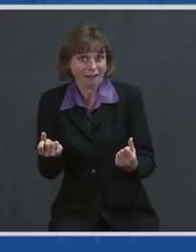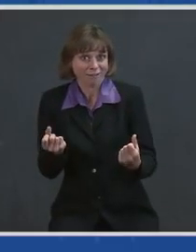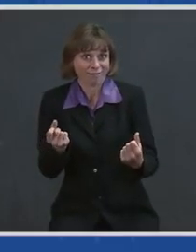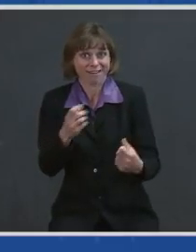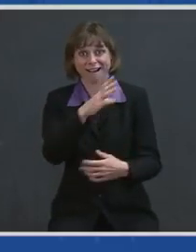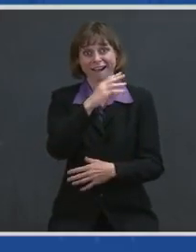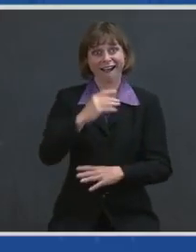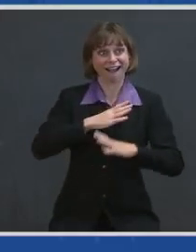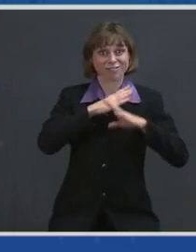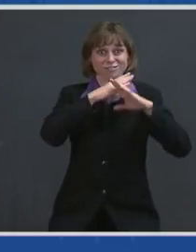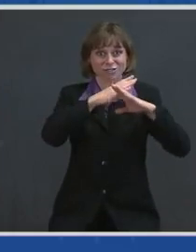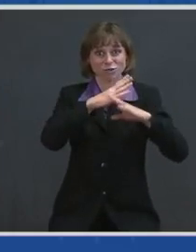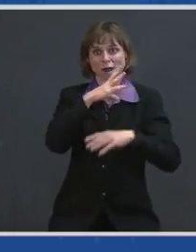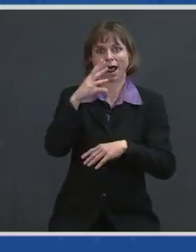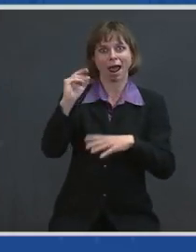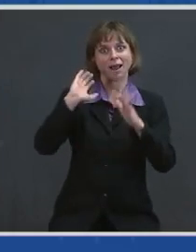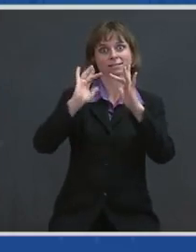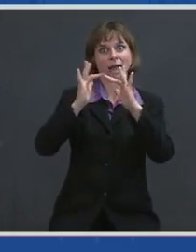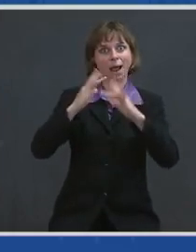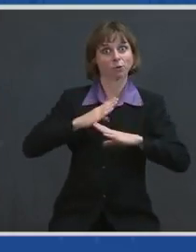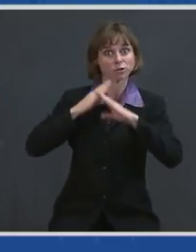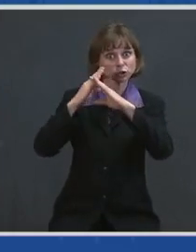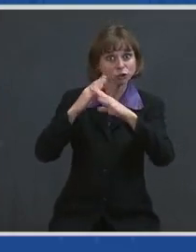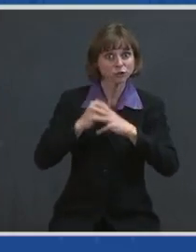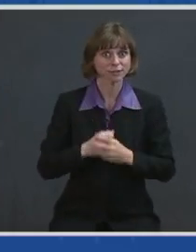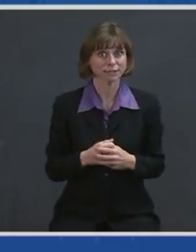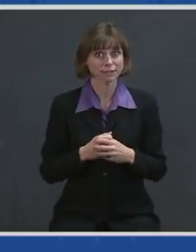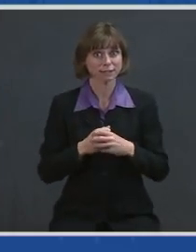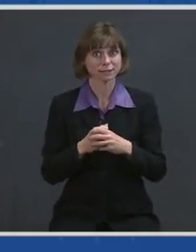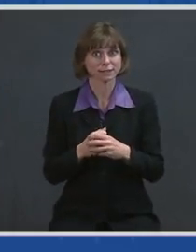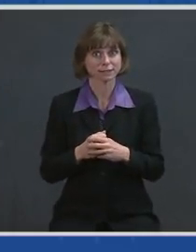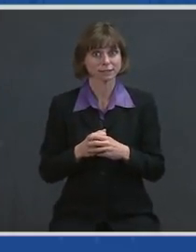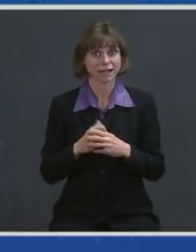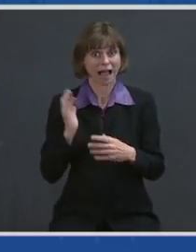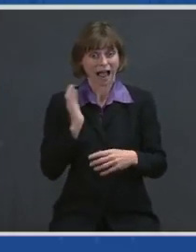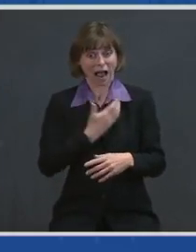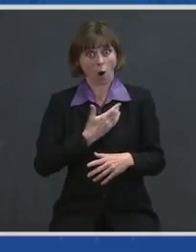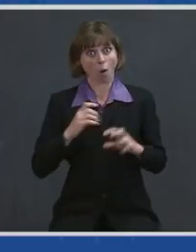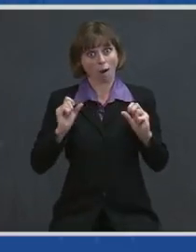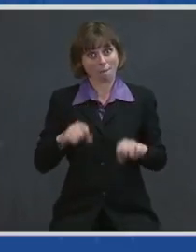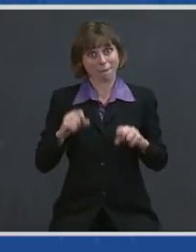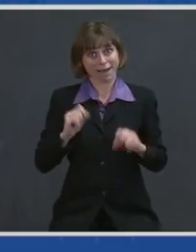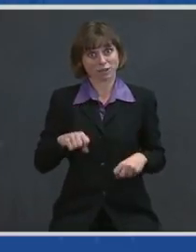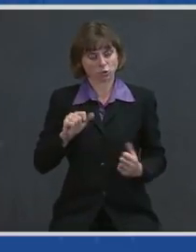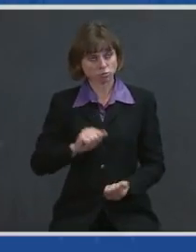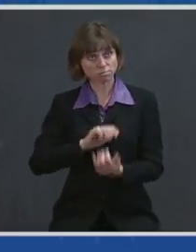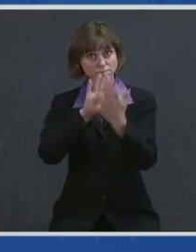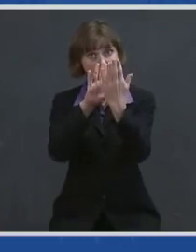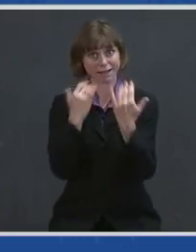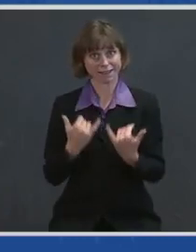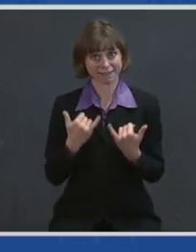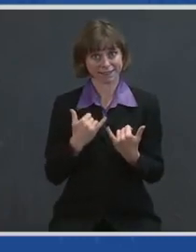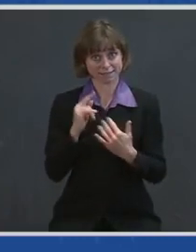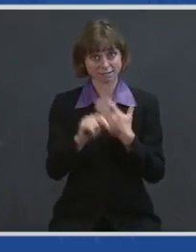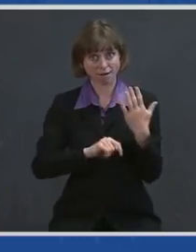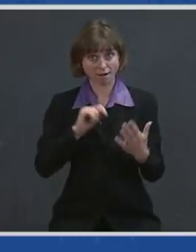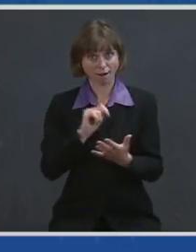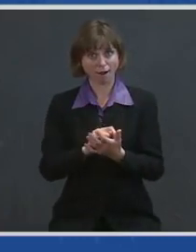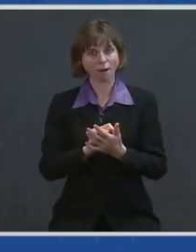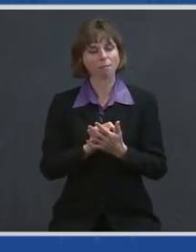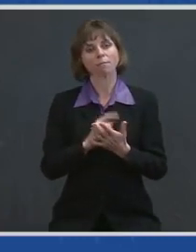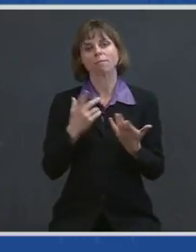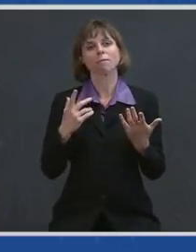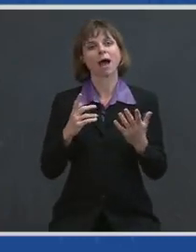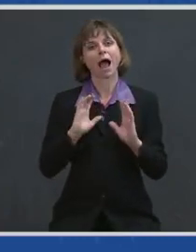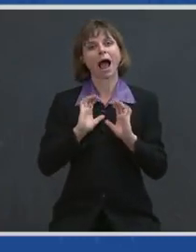and cyber security. Our capacity to meet this moment is determined both by our diplomatic